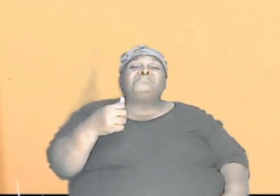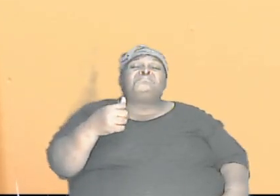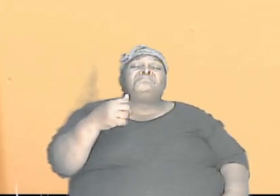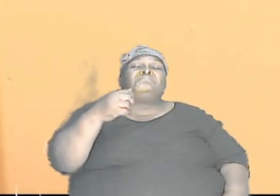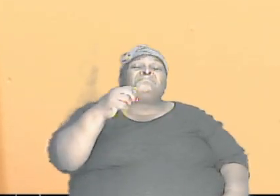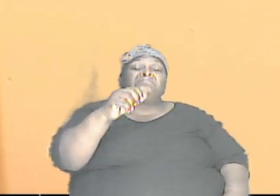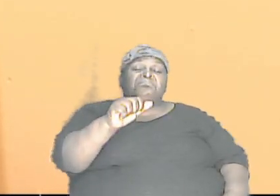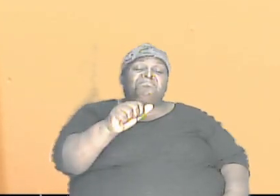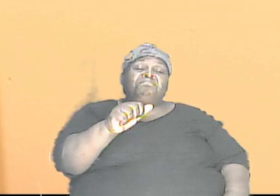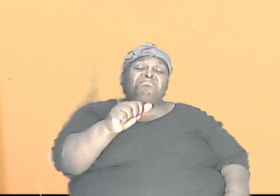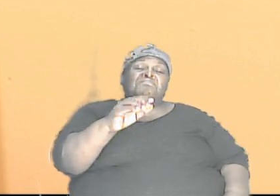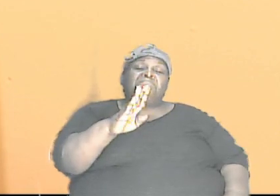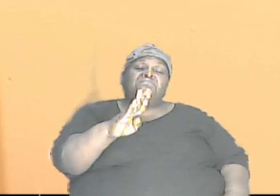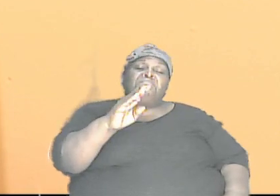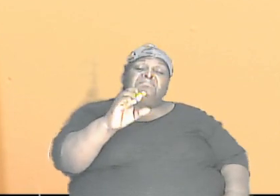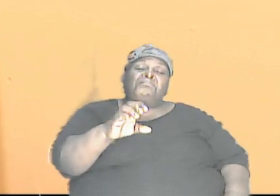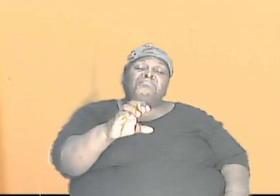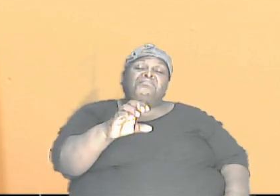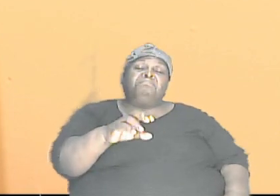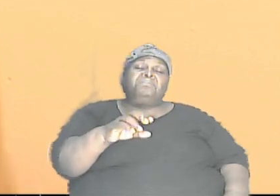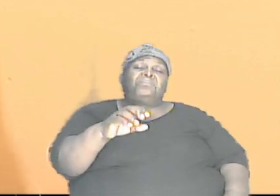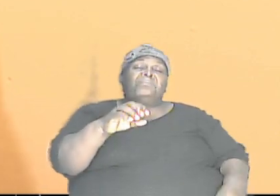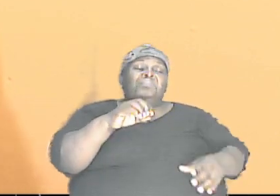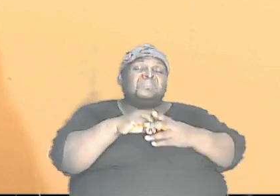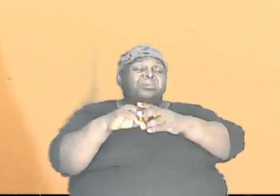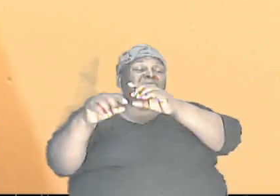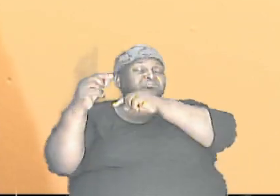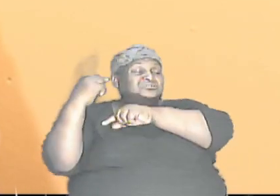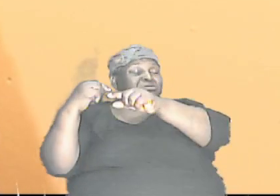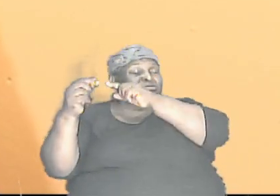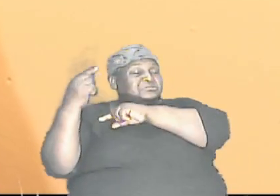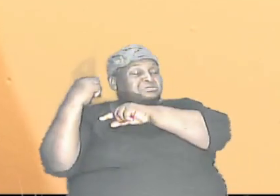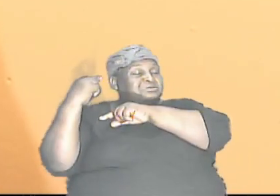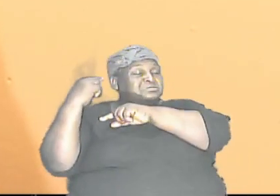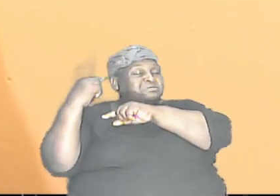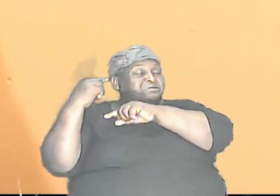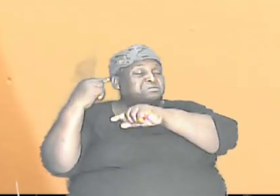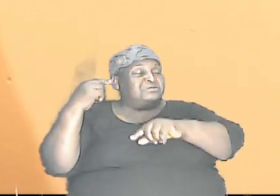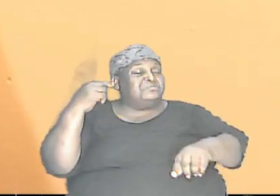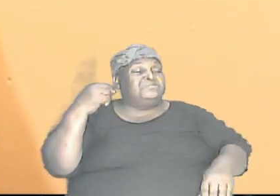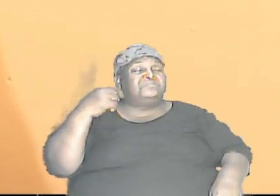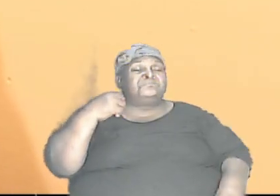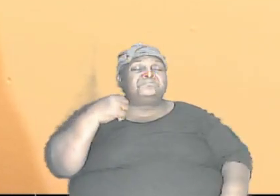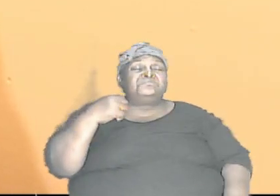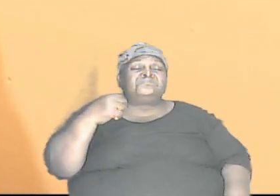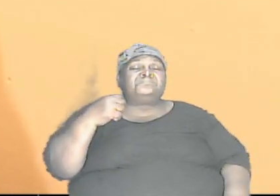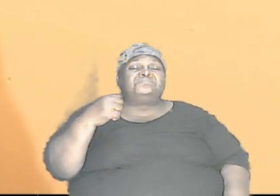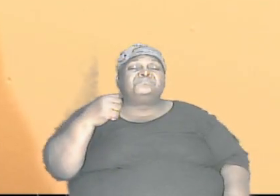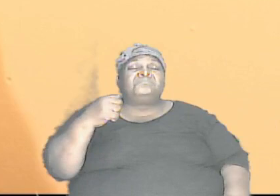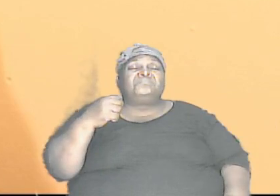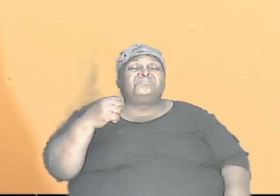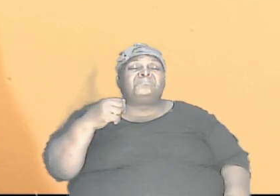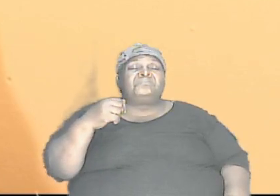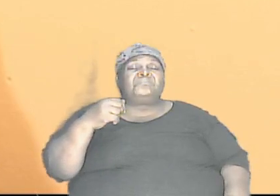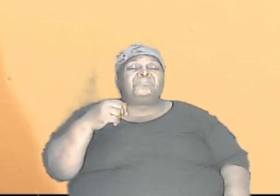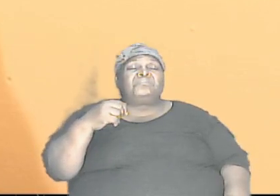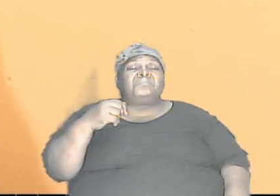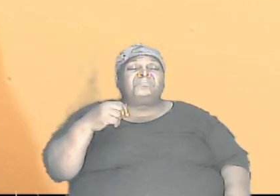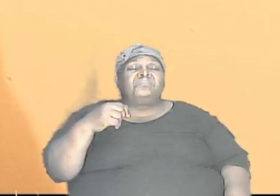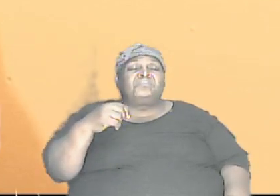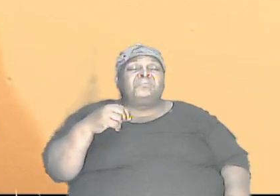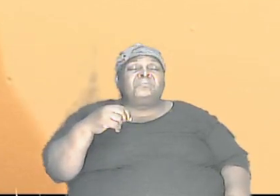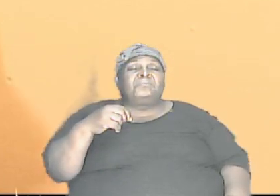letters representing their genes. But let us go back in the slide. I'm going to jump back at the slide now and I want us to